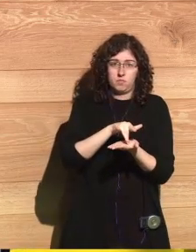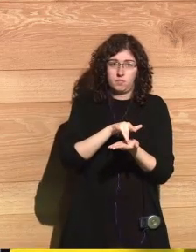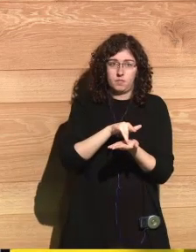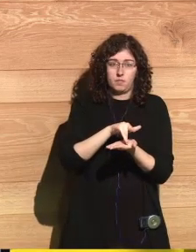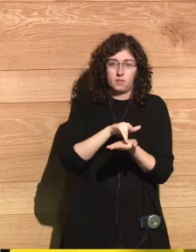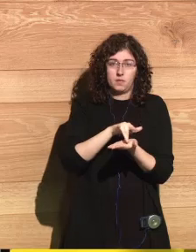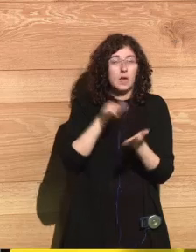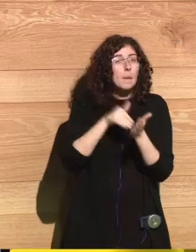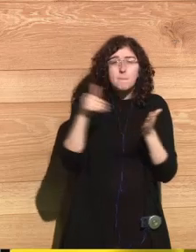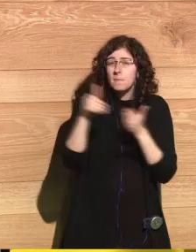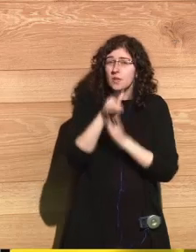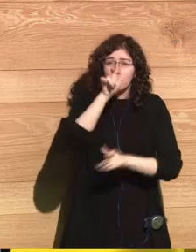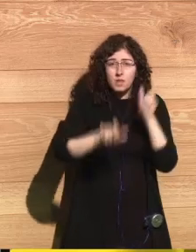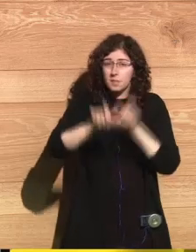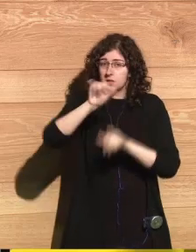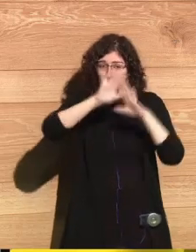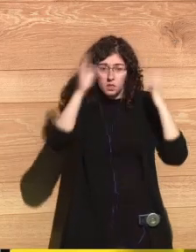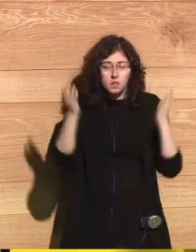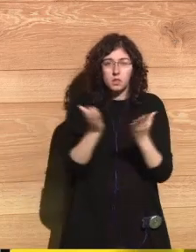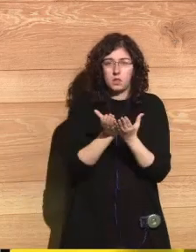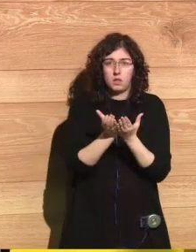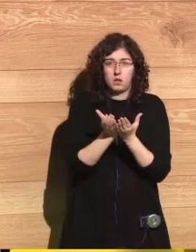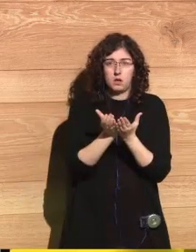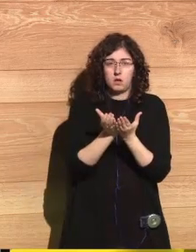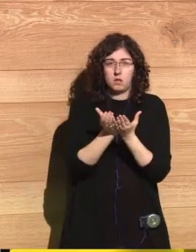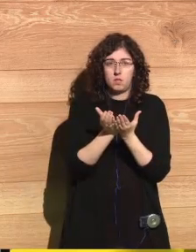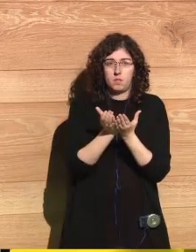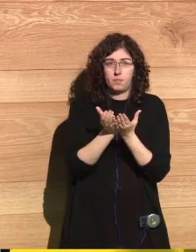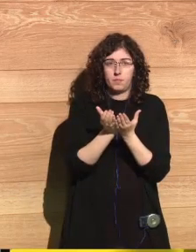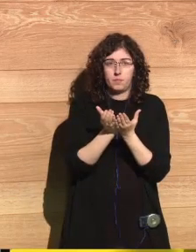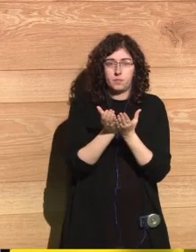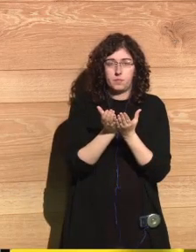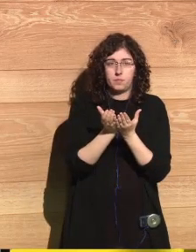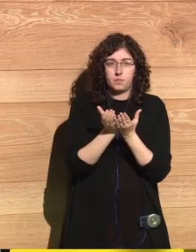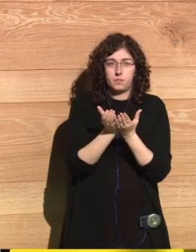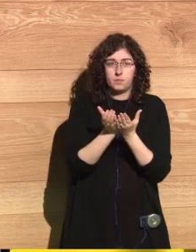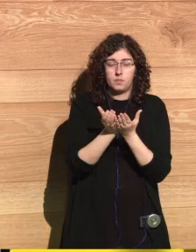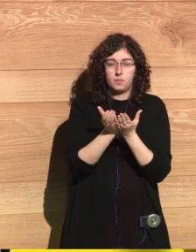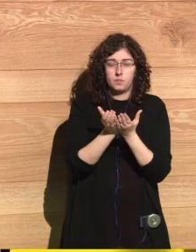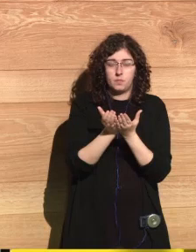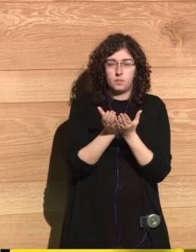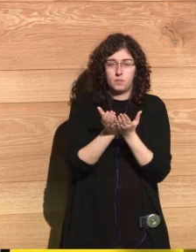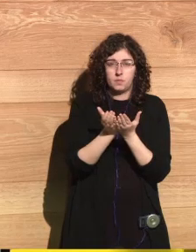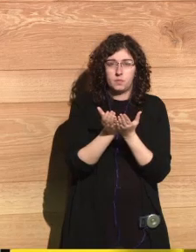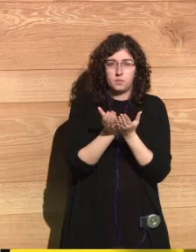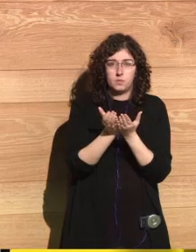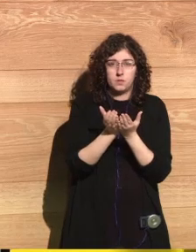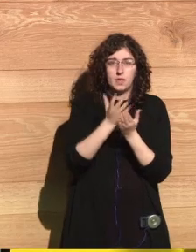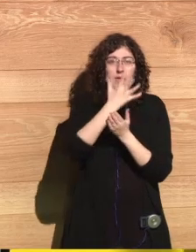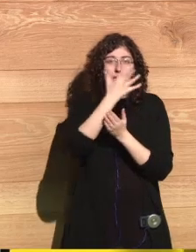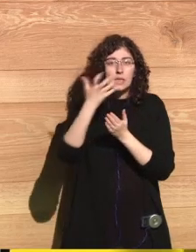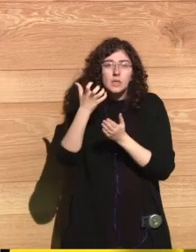around the world, over 500 citizens groups around the world,